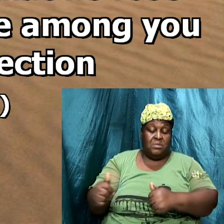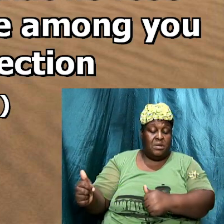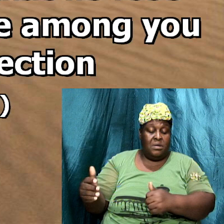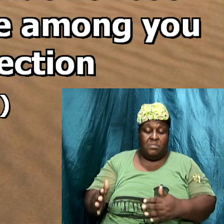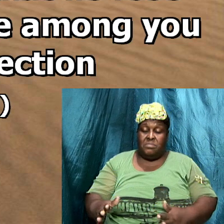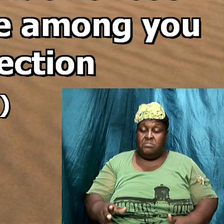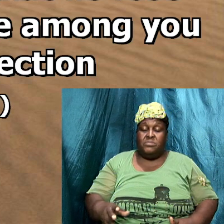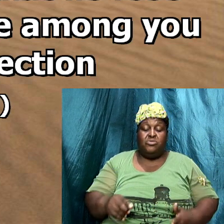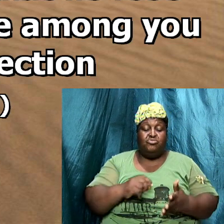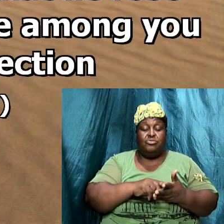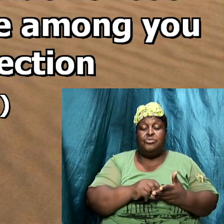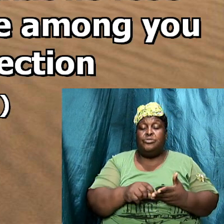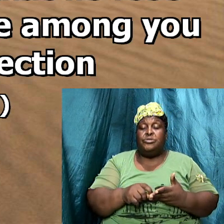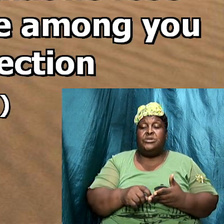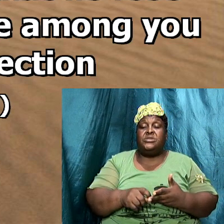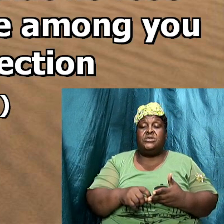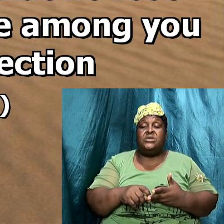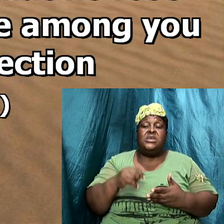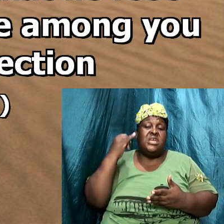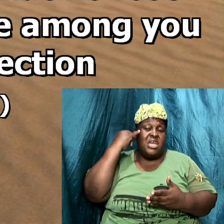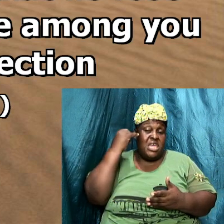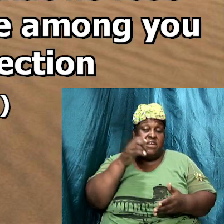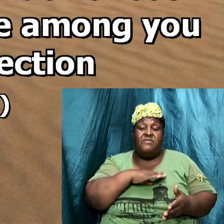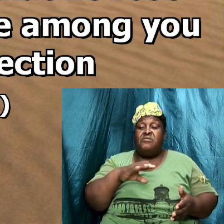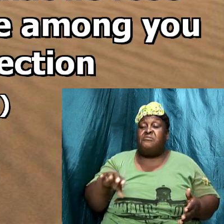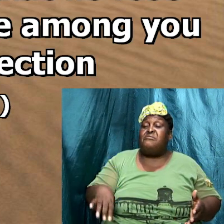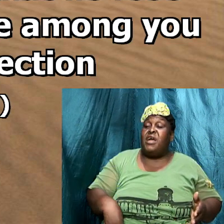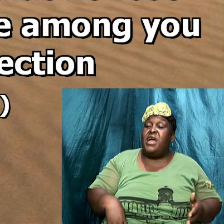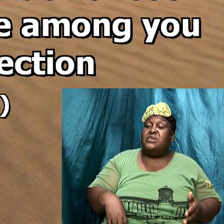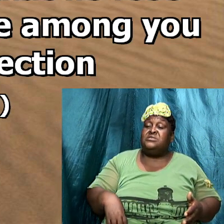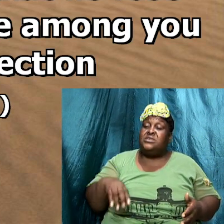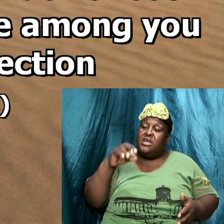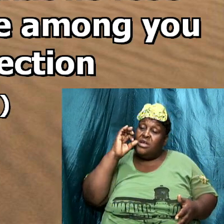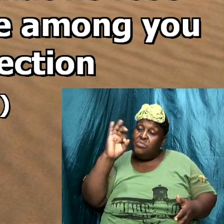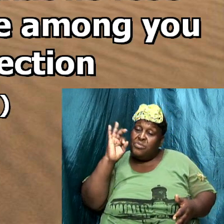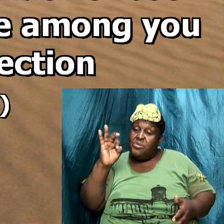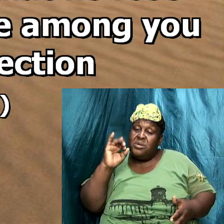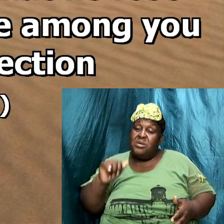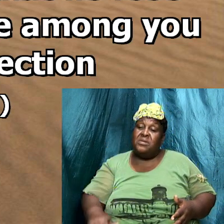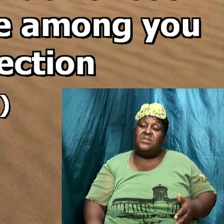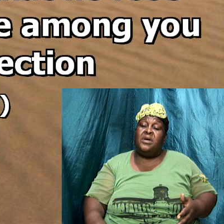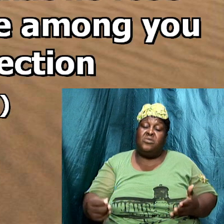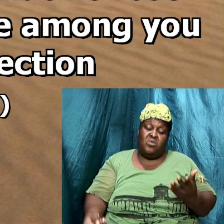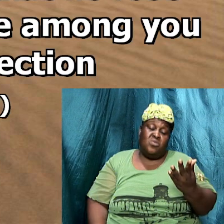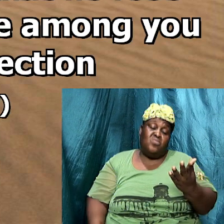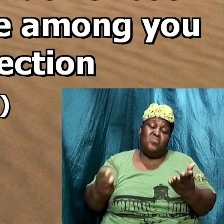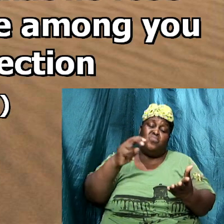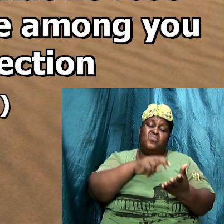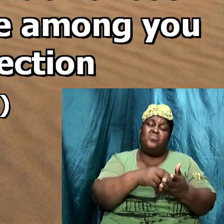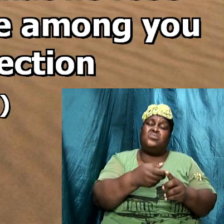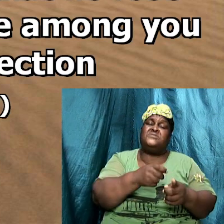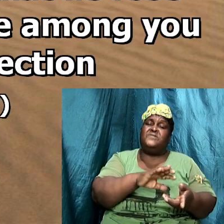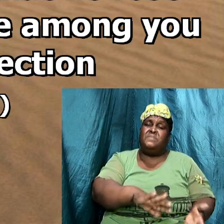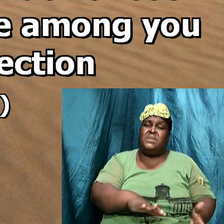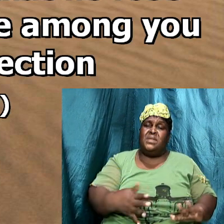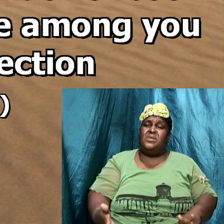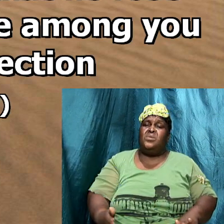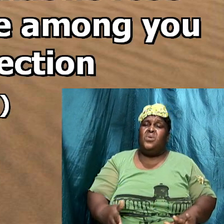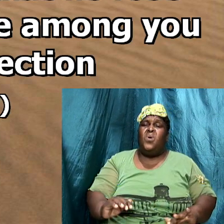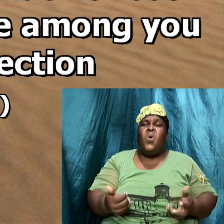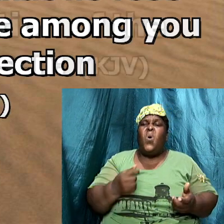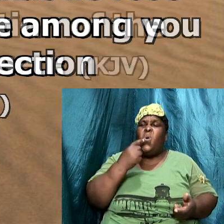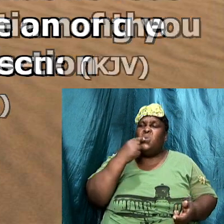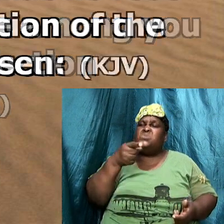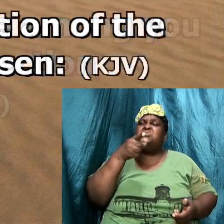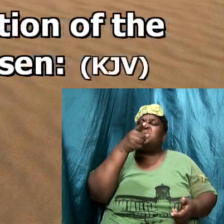no if Christ be preached that he rose from the dead how say some among you that there is no resurrection